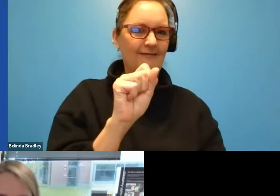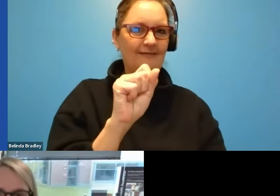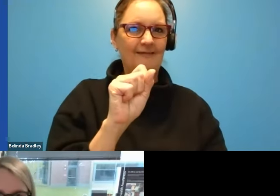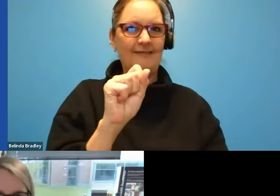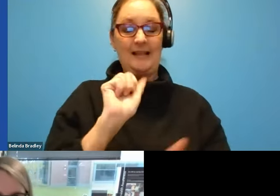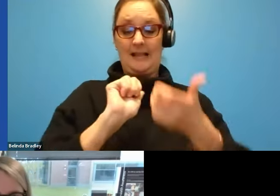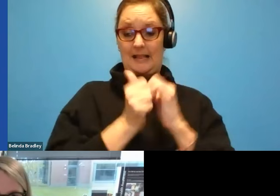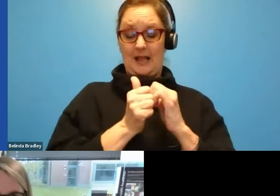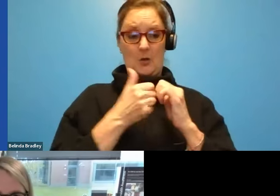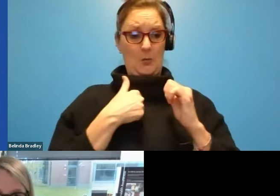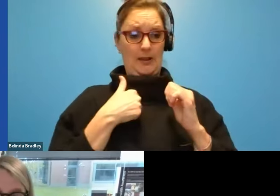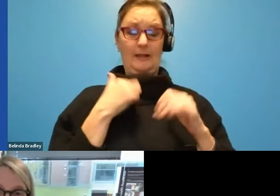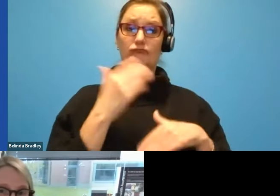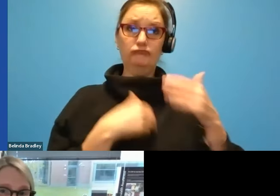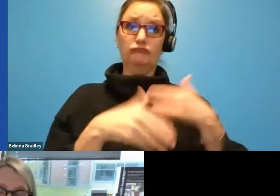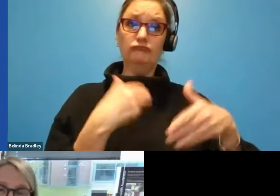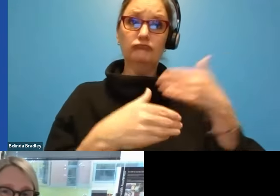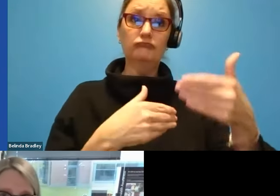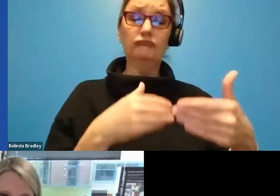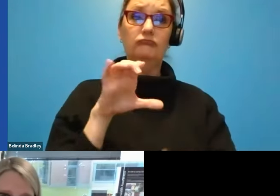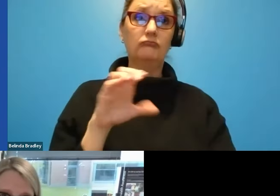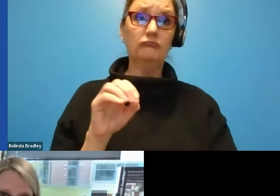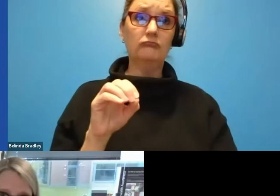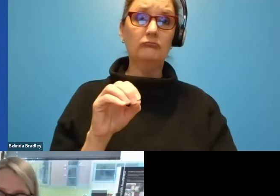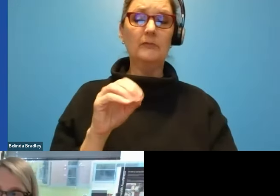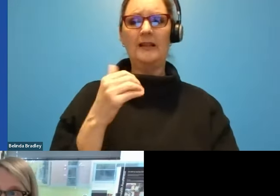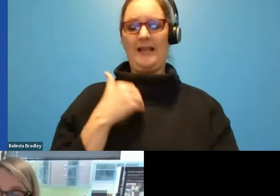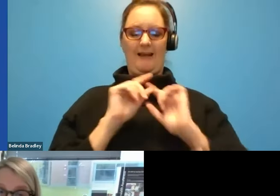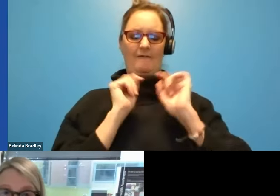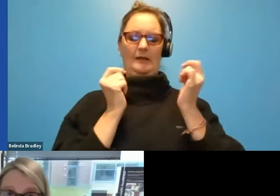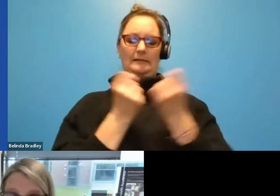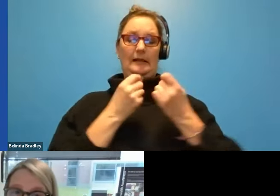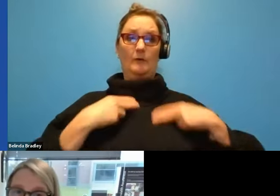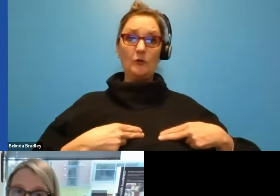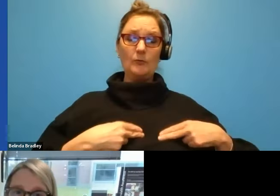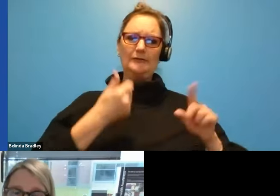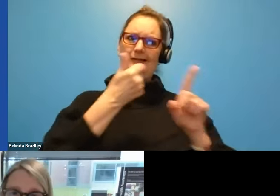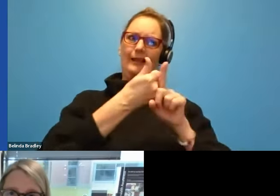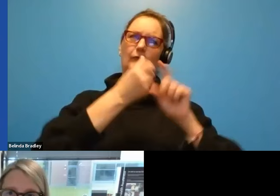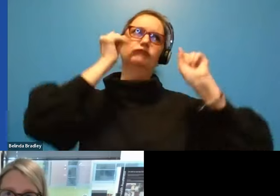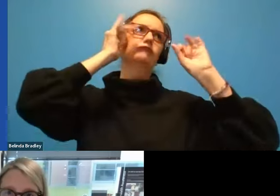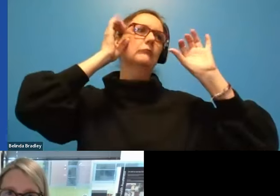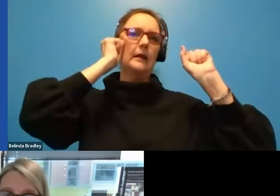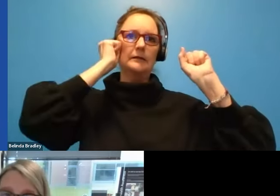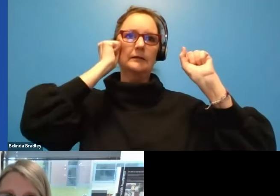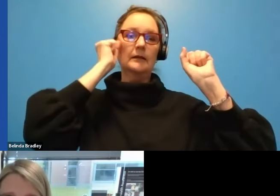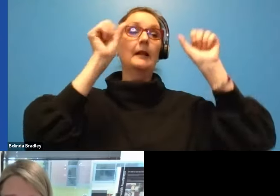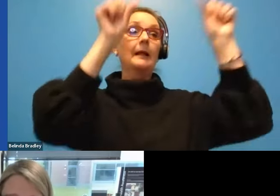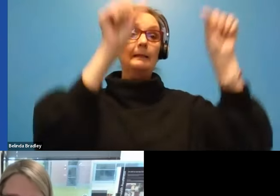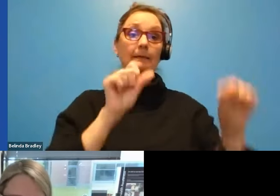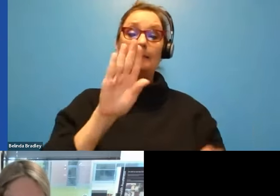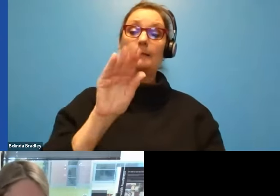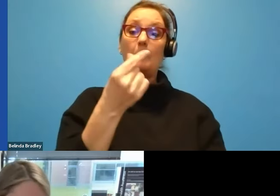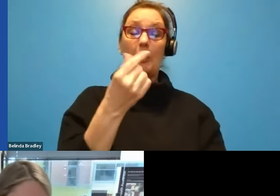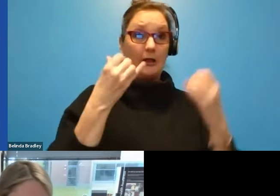way that we operate at the company is that I have an incredible team of, of humans. In fact, our blog today, which went live